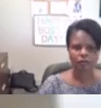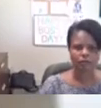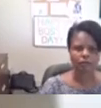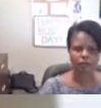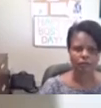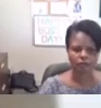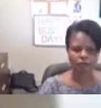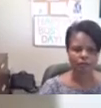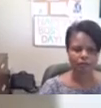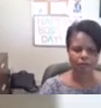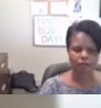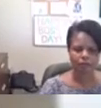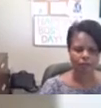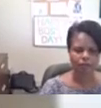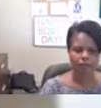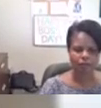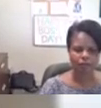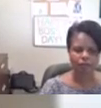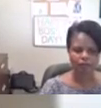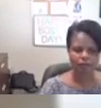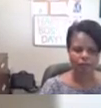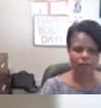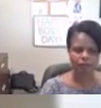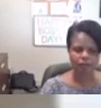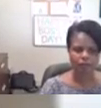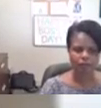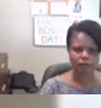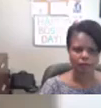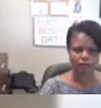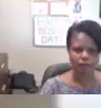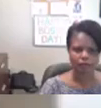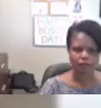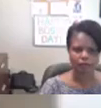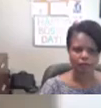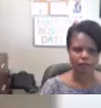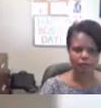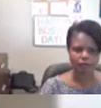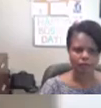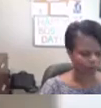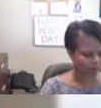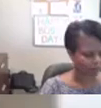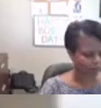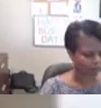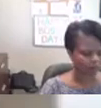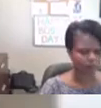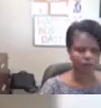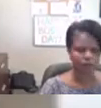one who just loves dolls and puzzles and games and yeah mama